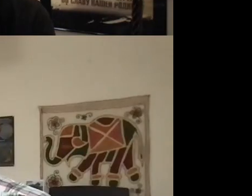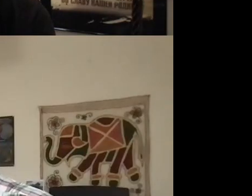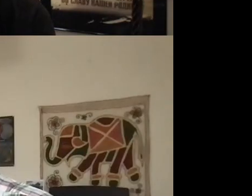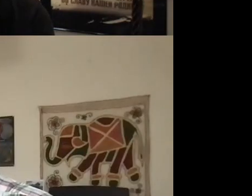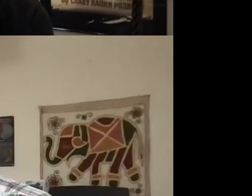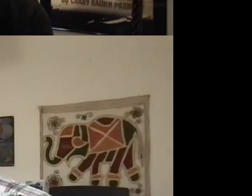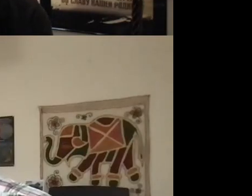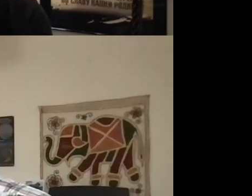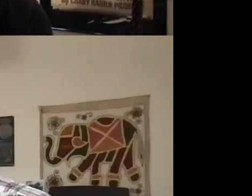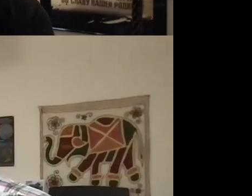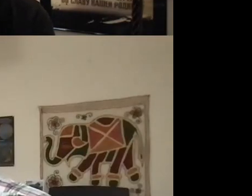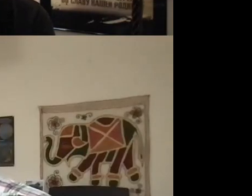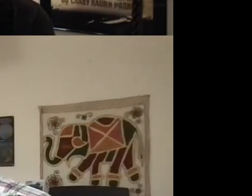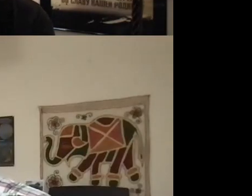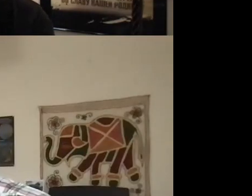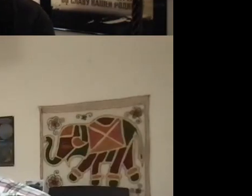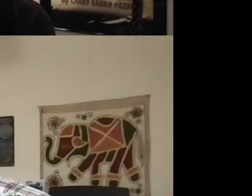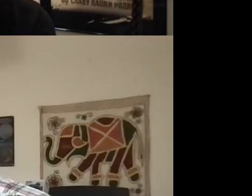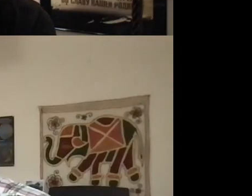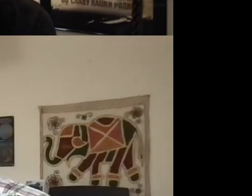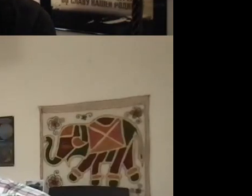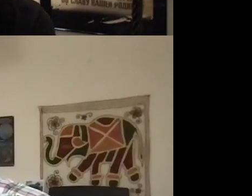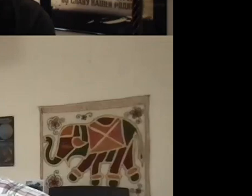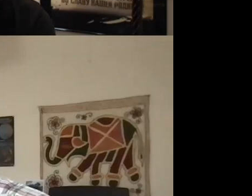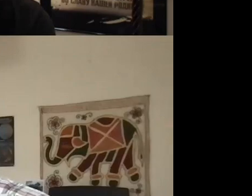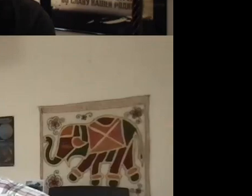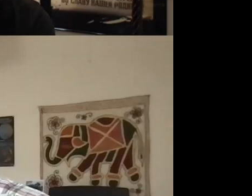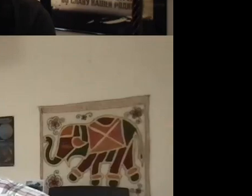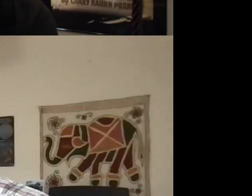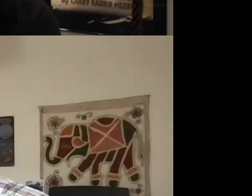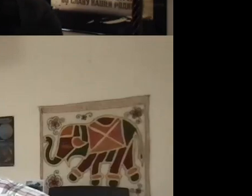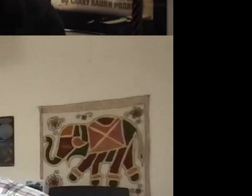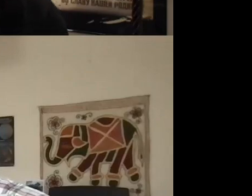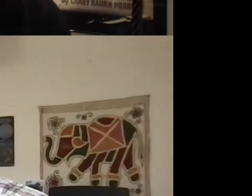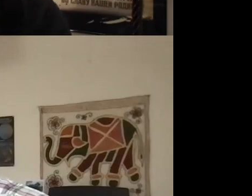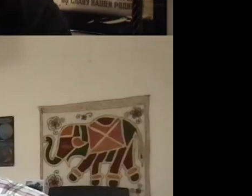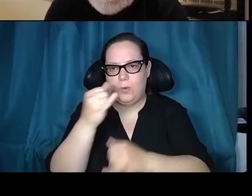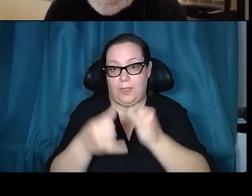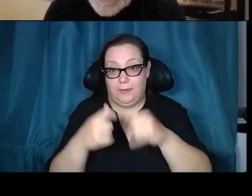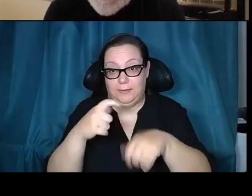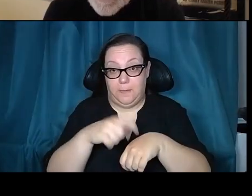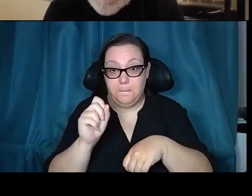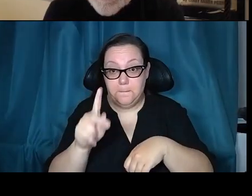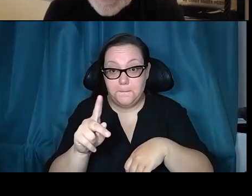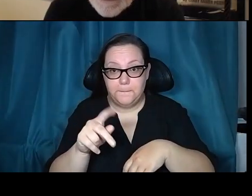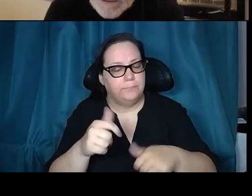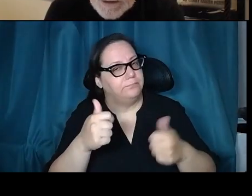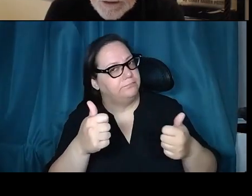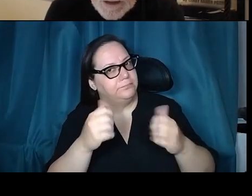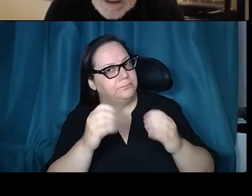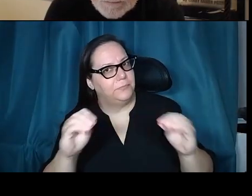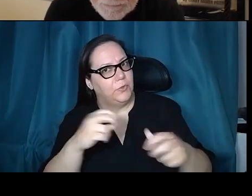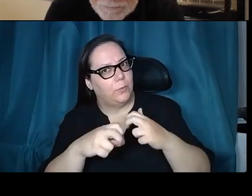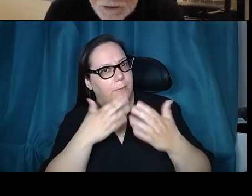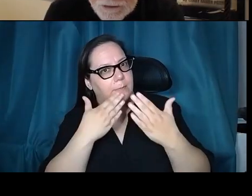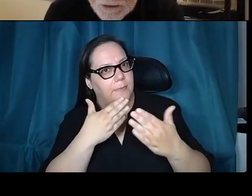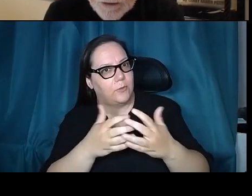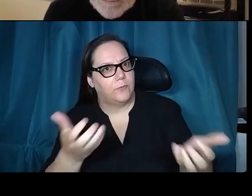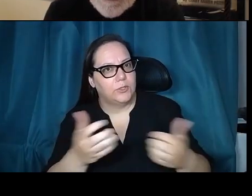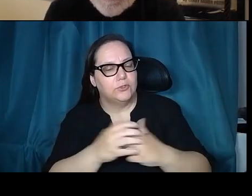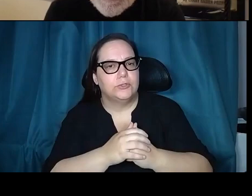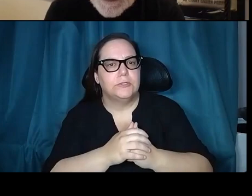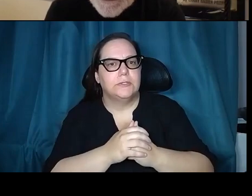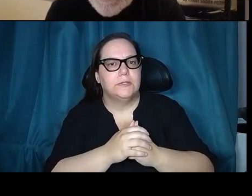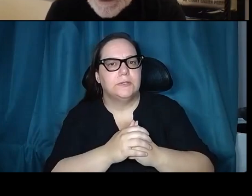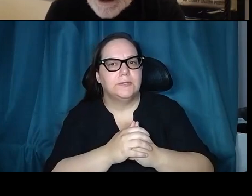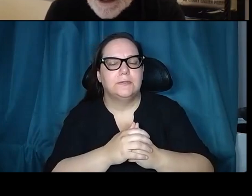reminder at just five minutes before finish time, if that's okay. No problem. Thank you very much. So it's a